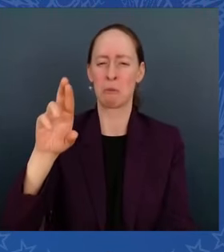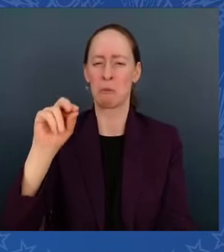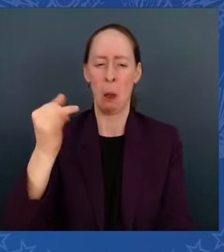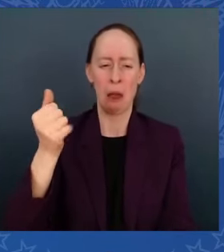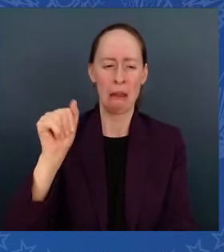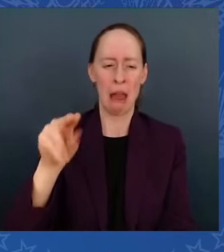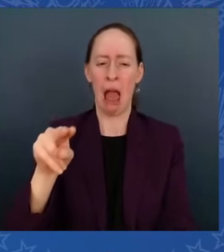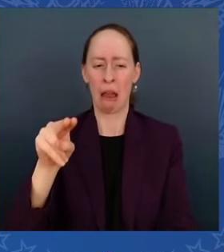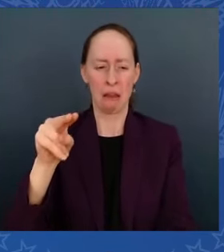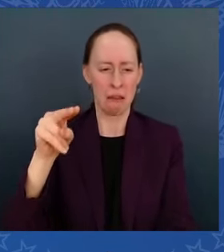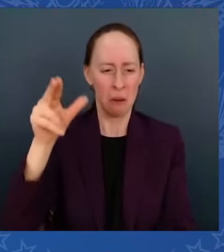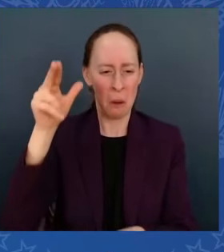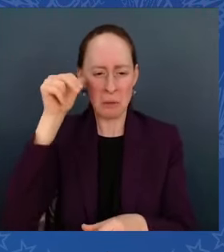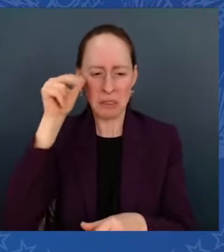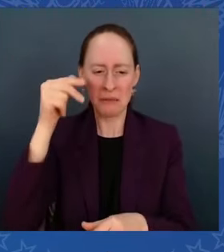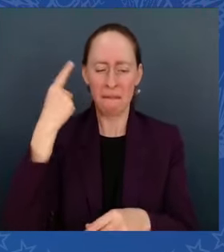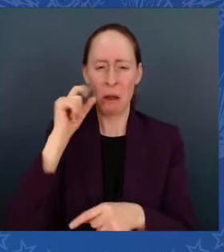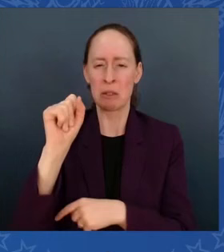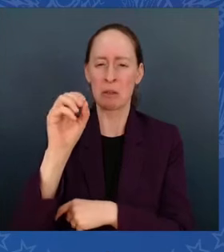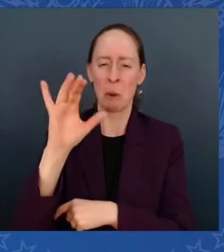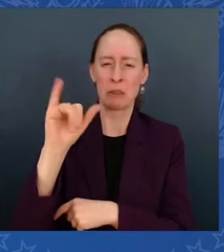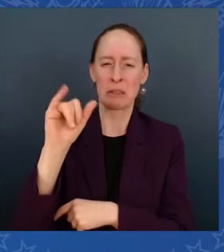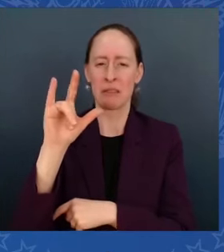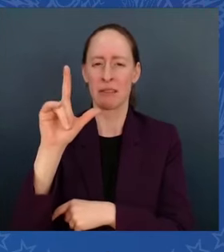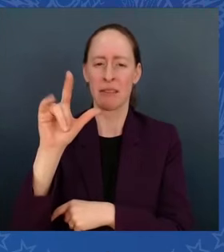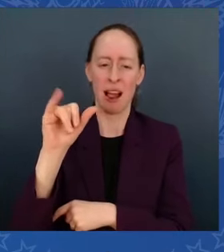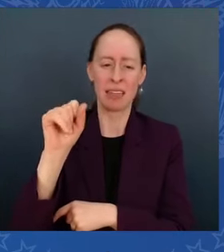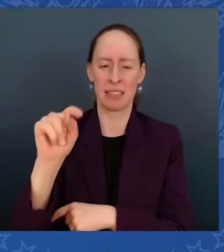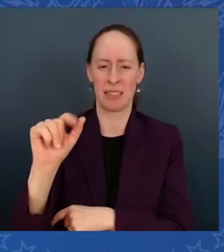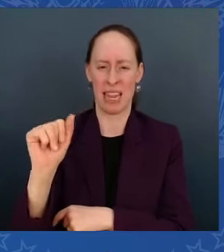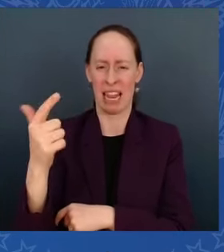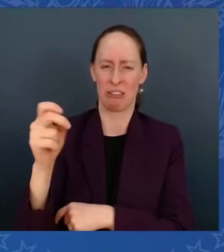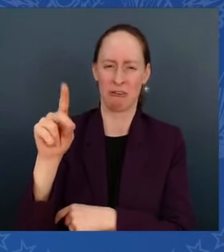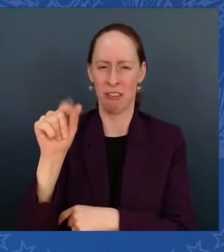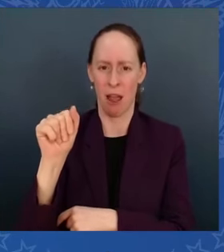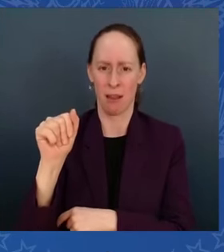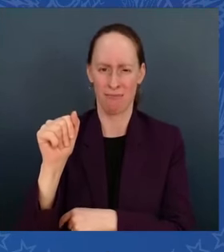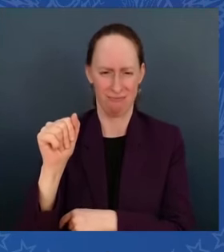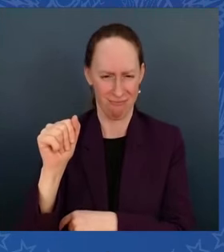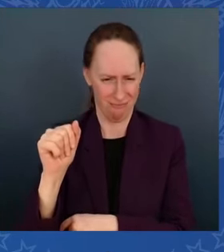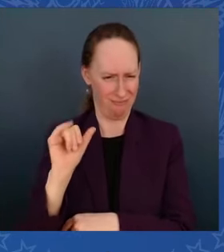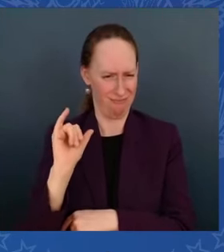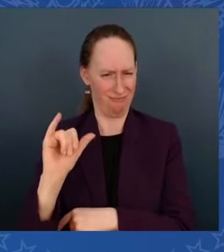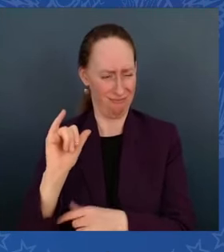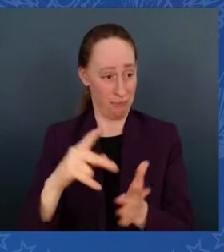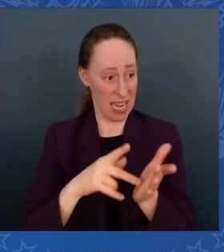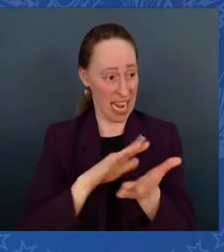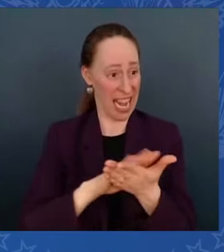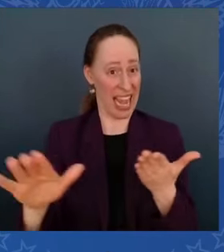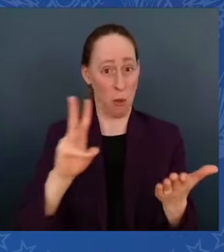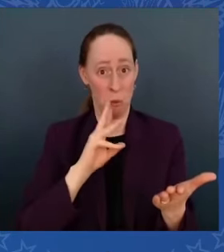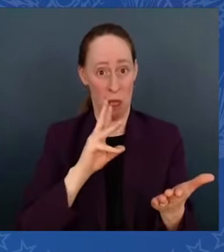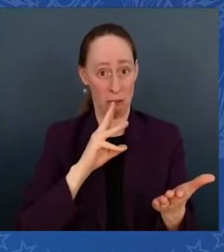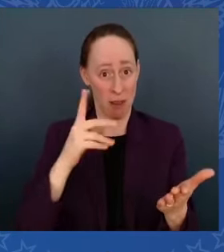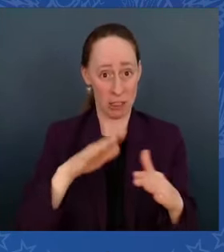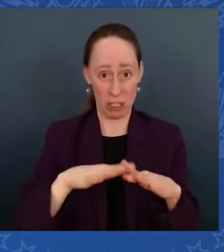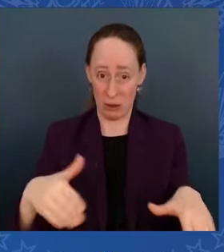I don't know about you, but I don't think ensuring kids can drink clean water to avoid brain damage is a socialist agenda.